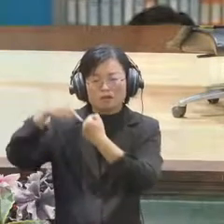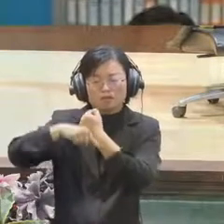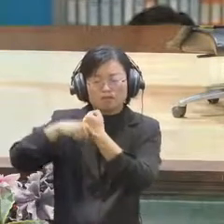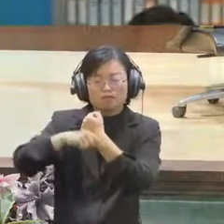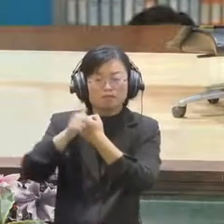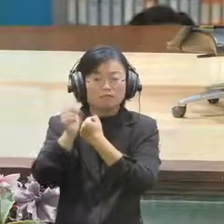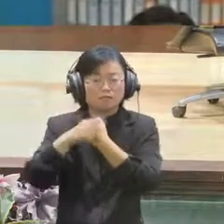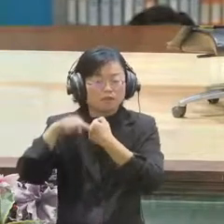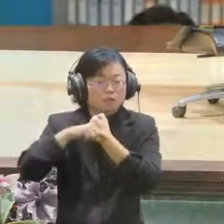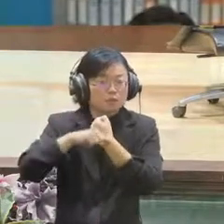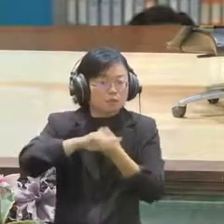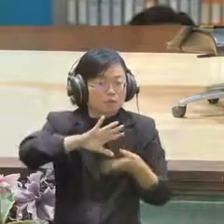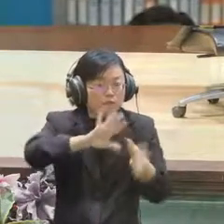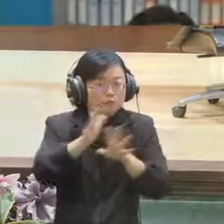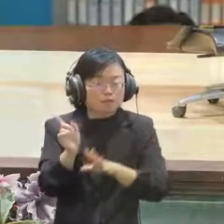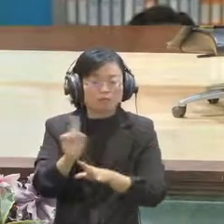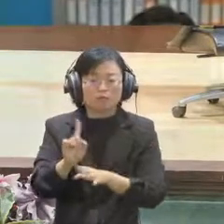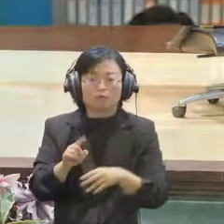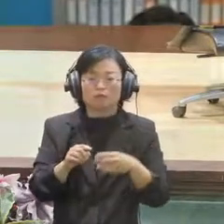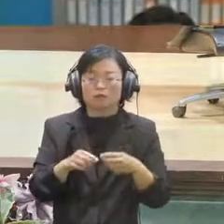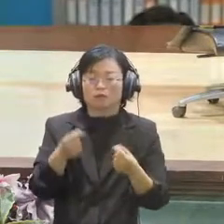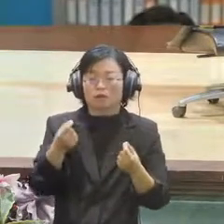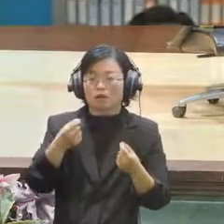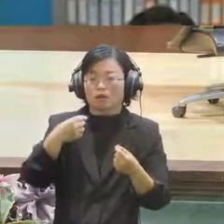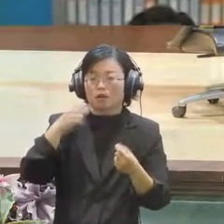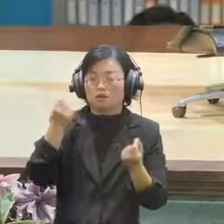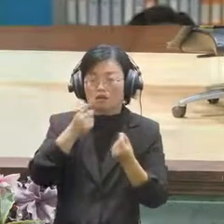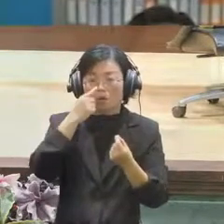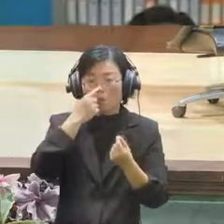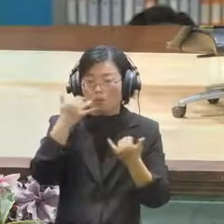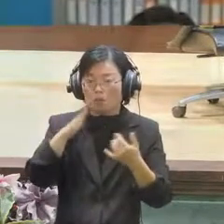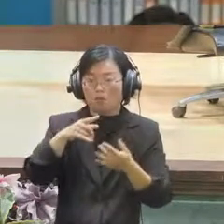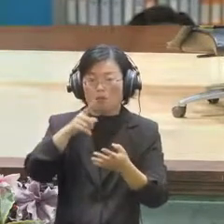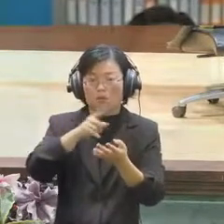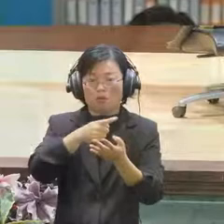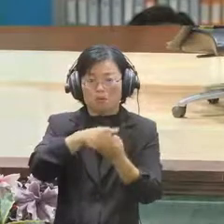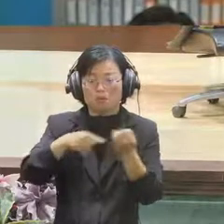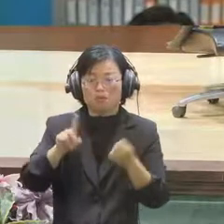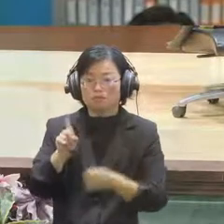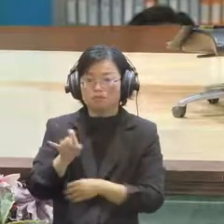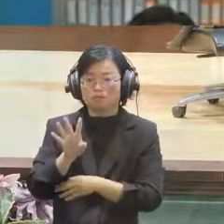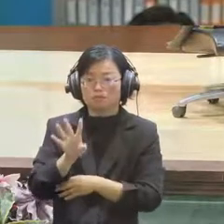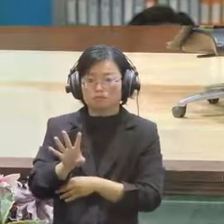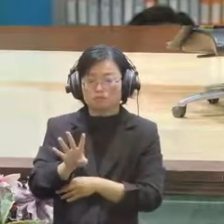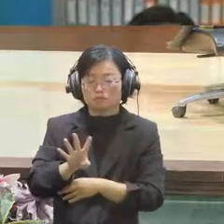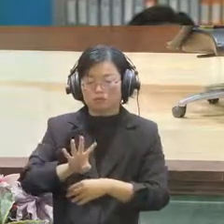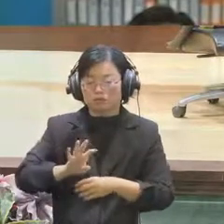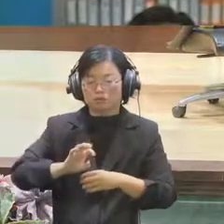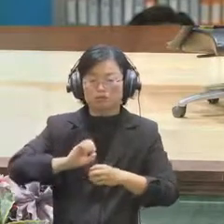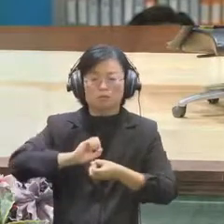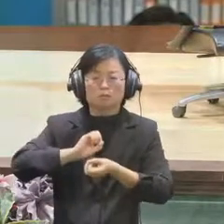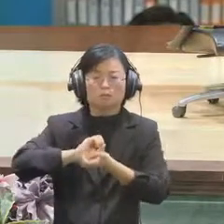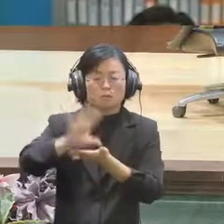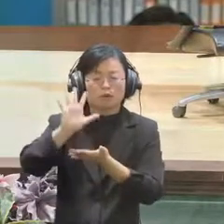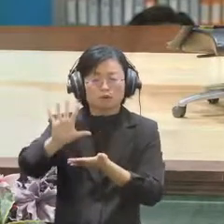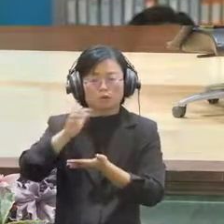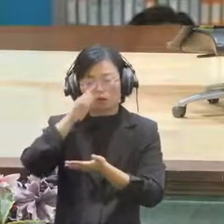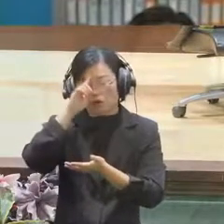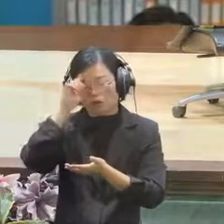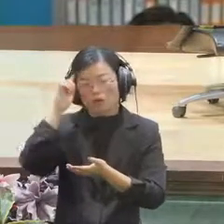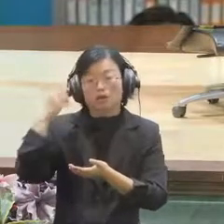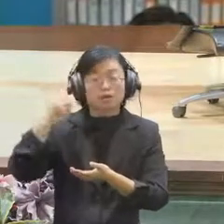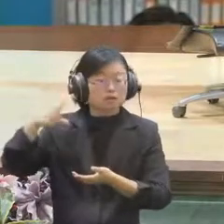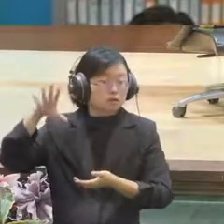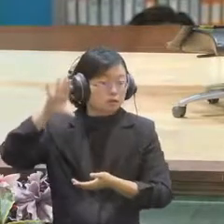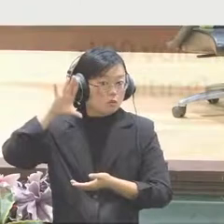have 14 published articles and also we have 13 times of media exposure responding to various